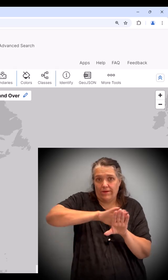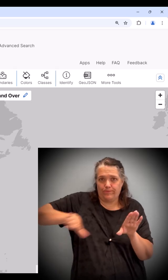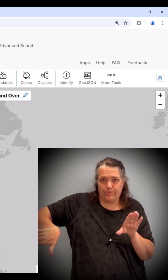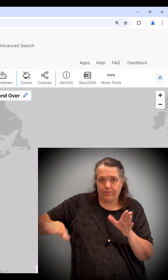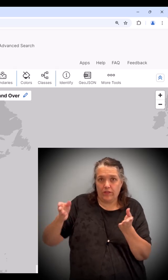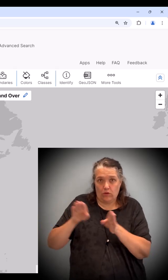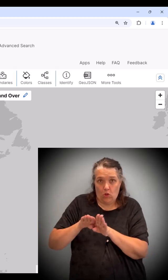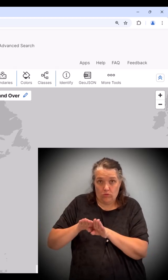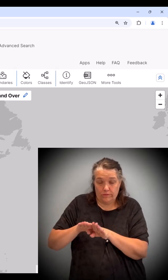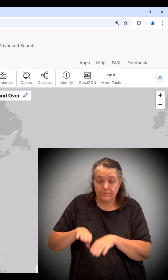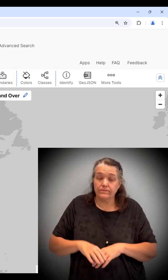close the overlay.